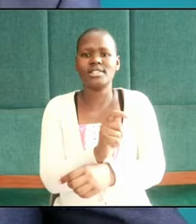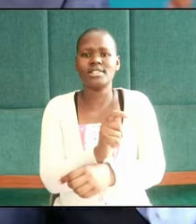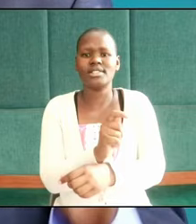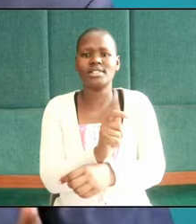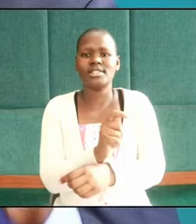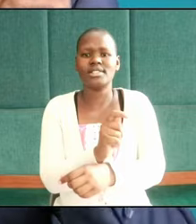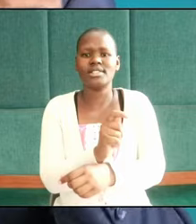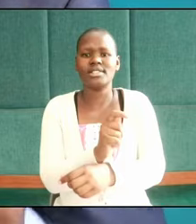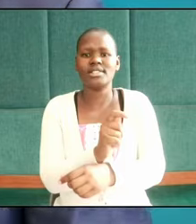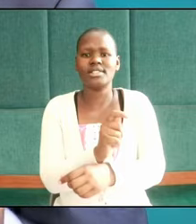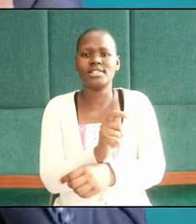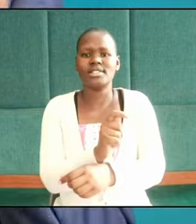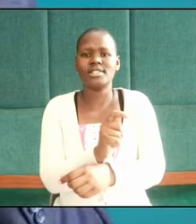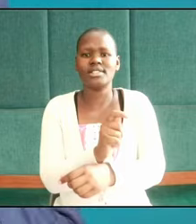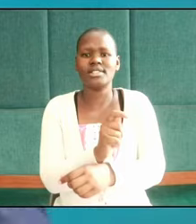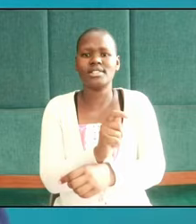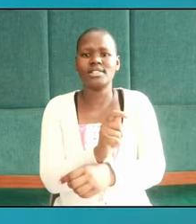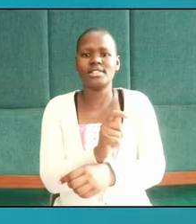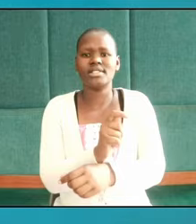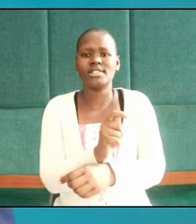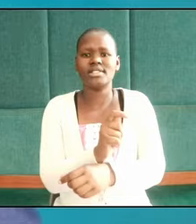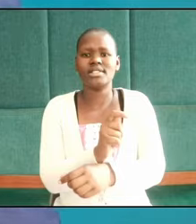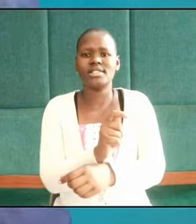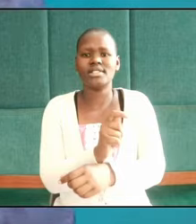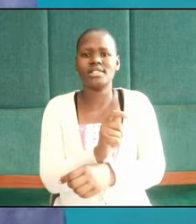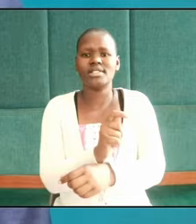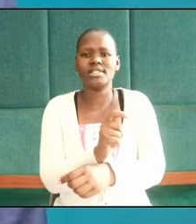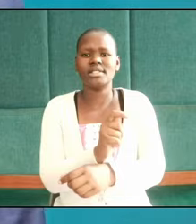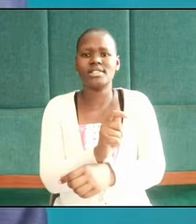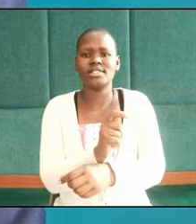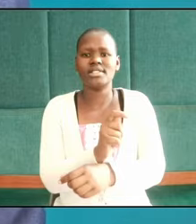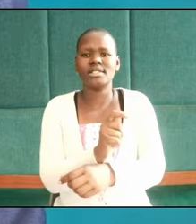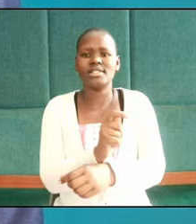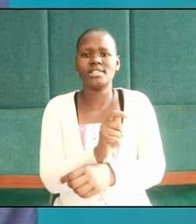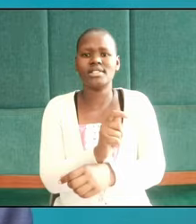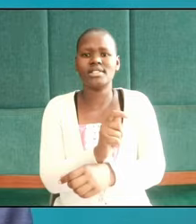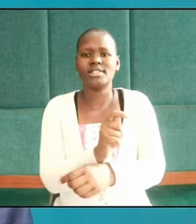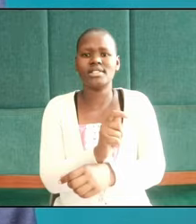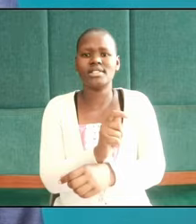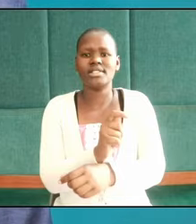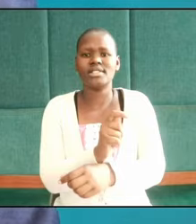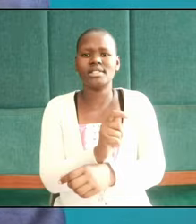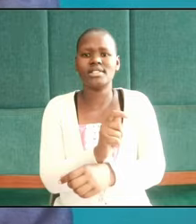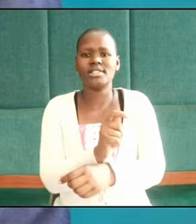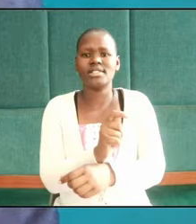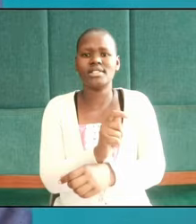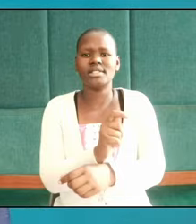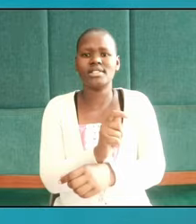we can face our transition and change our crisis